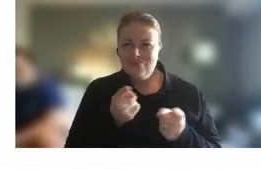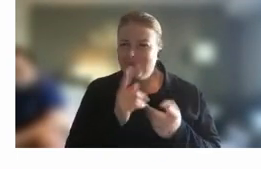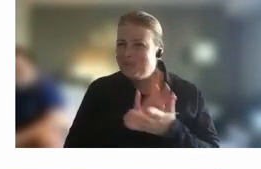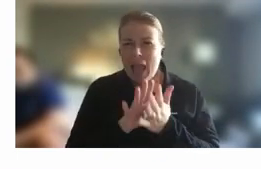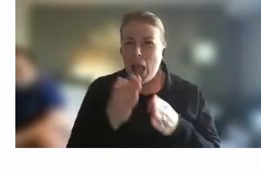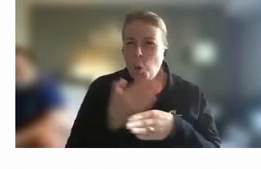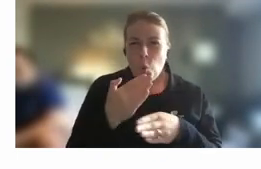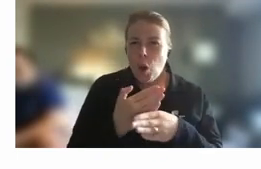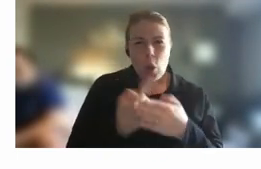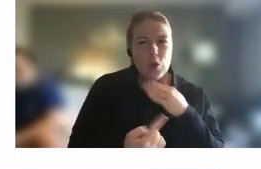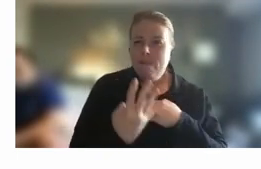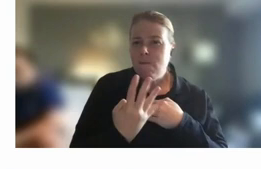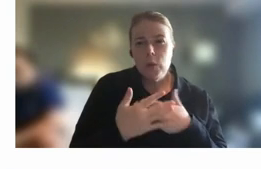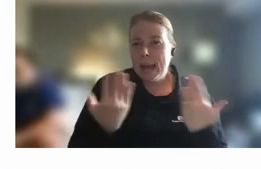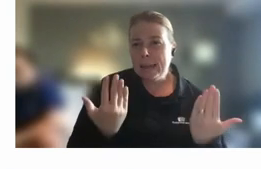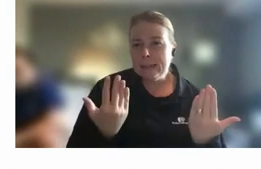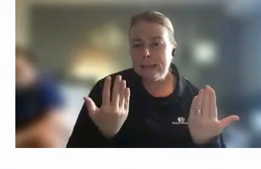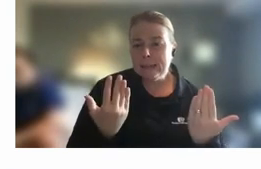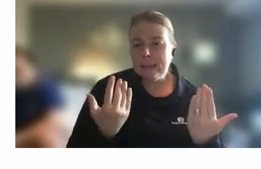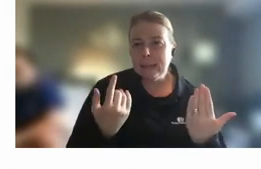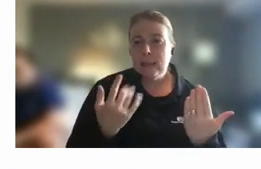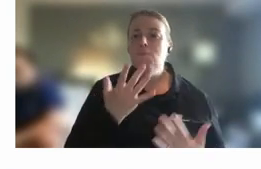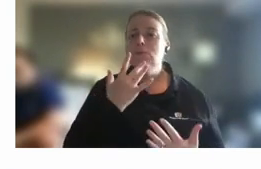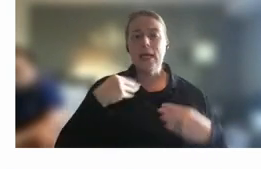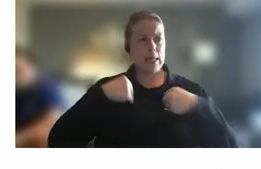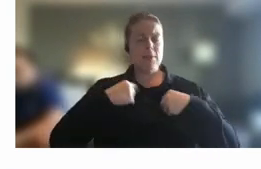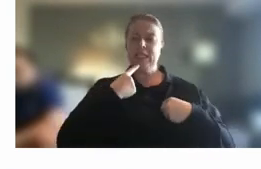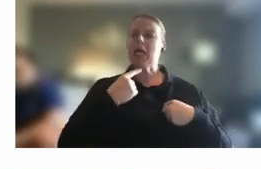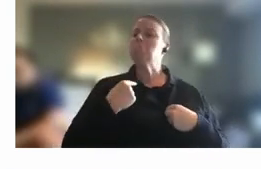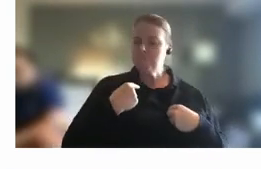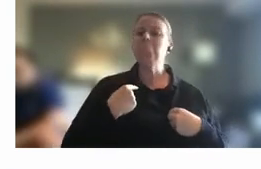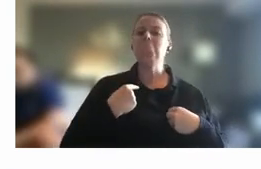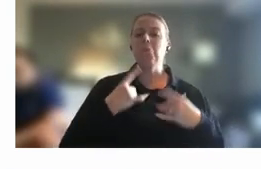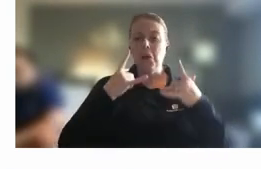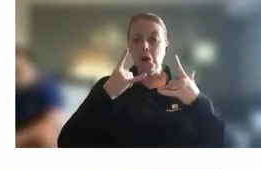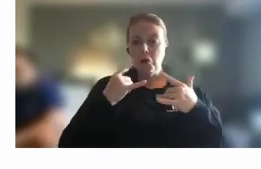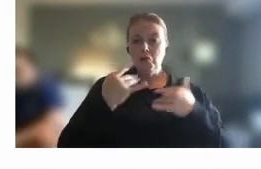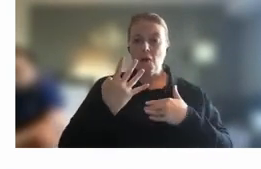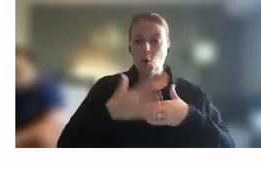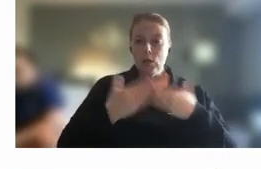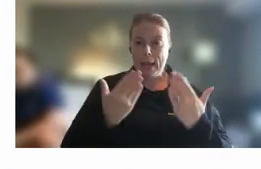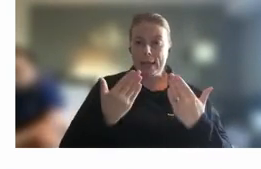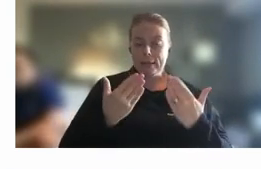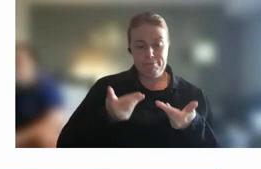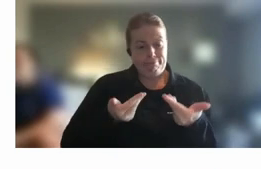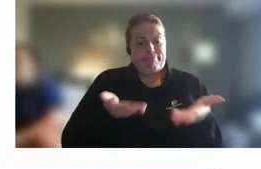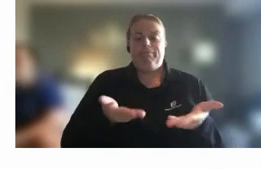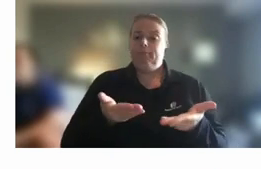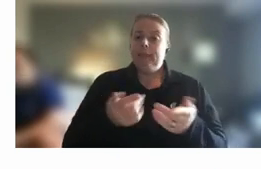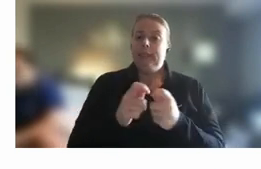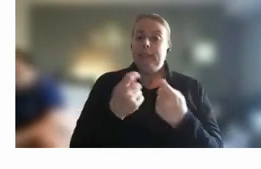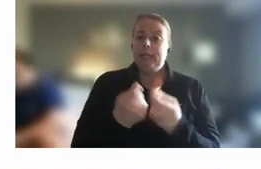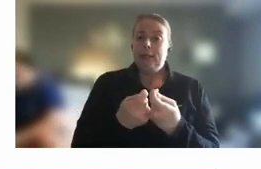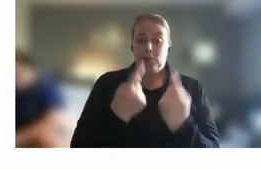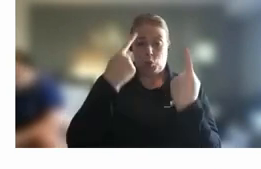work if you know if a company decides they're going to trial the full day at four day it's about giving it to the teams to work out where are the levers how are we going to